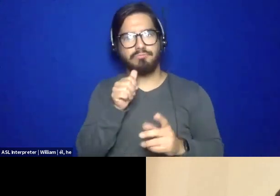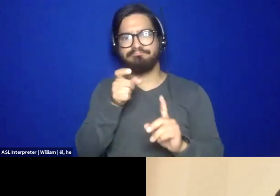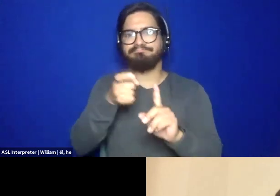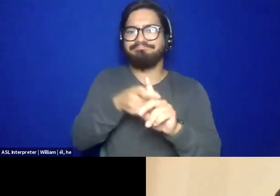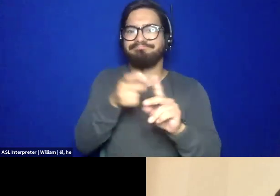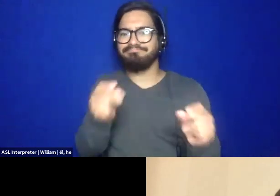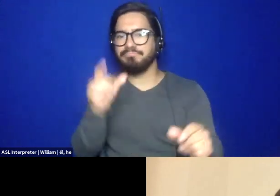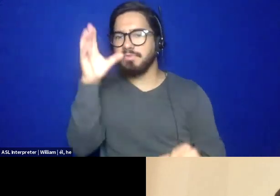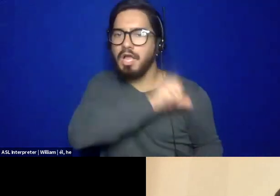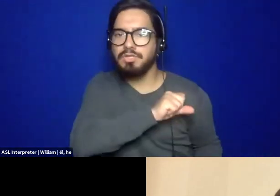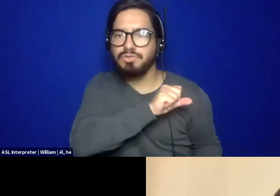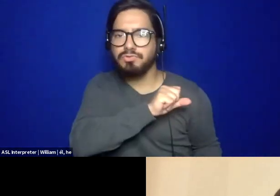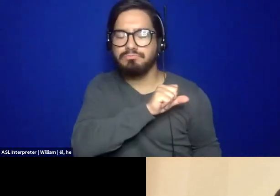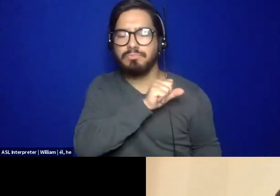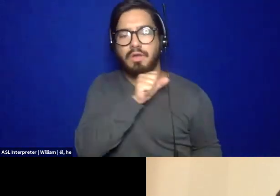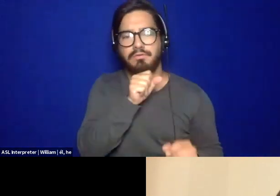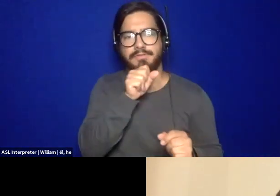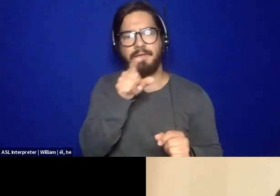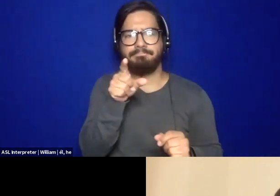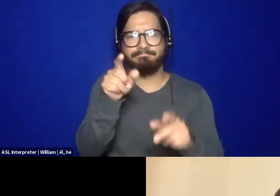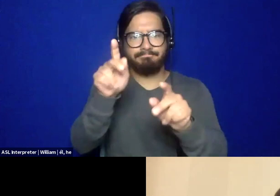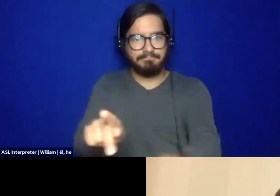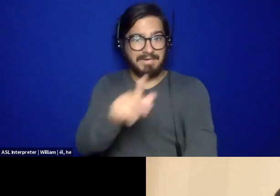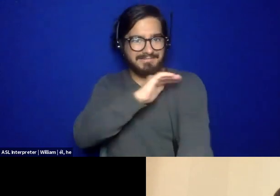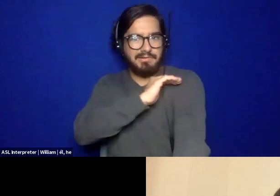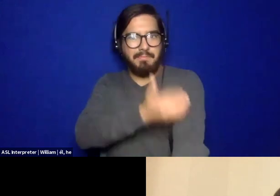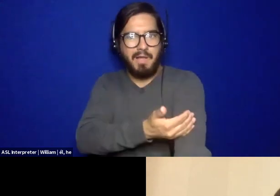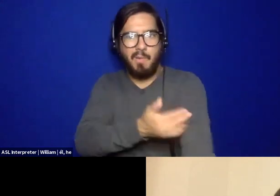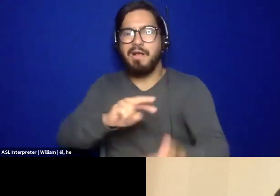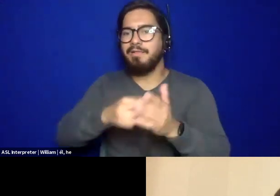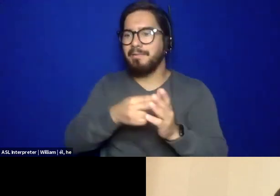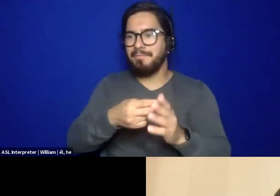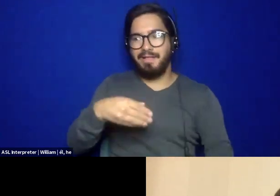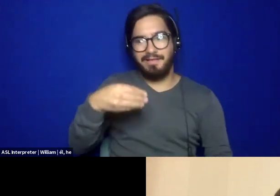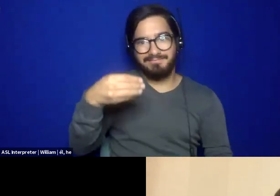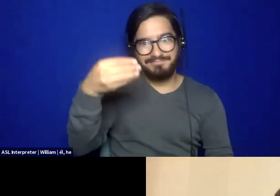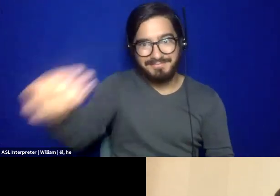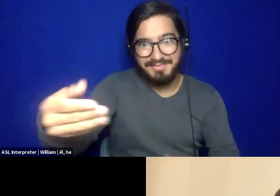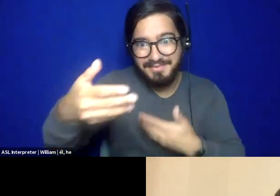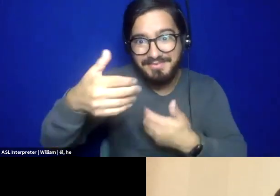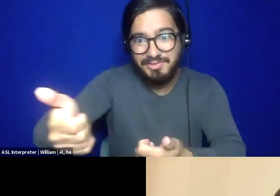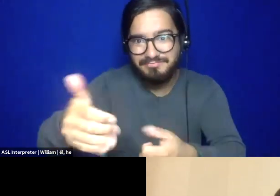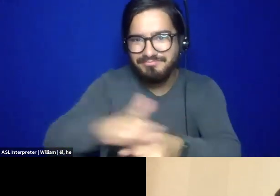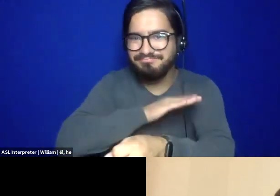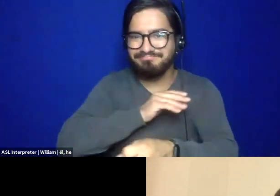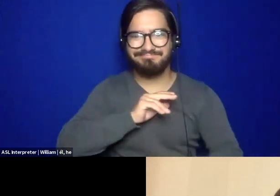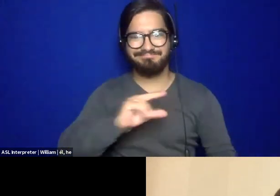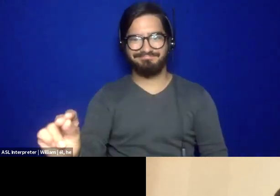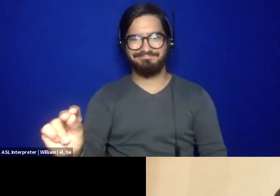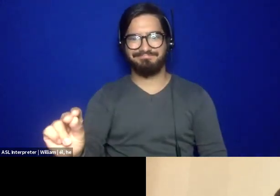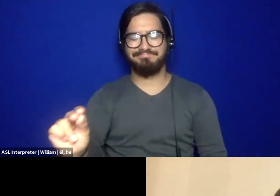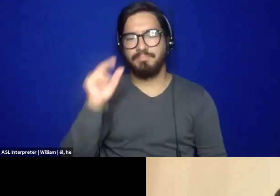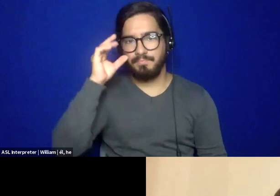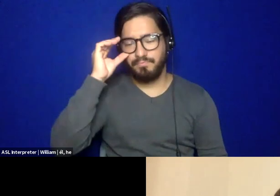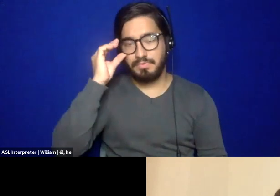especially someone in power, um, is just someone to extend trust to. So some of the ways that, that